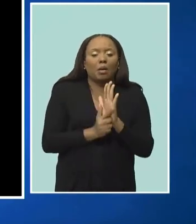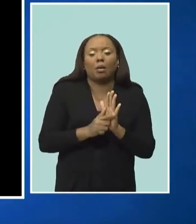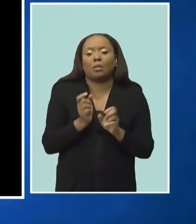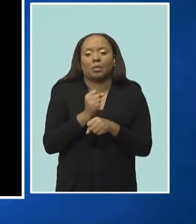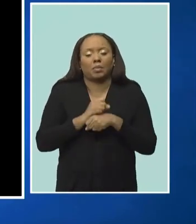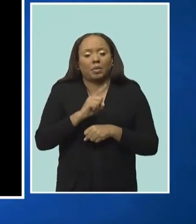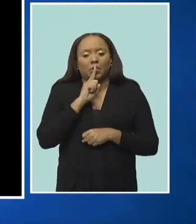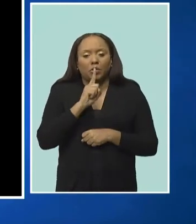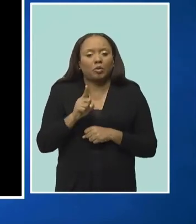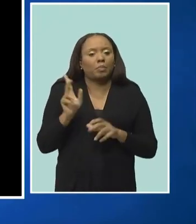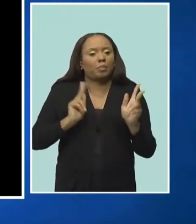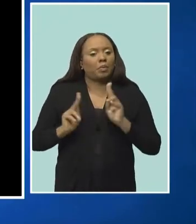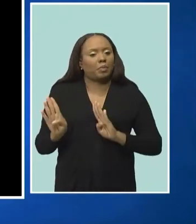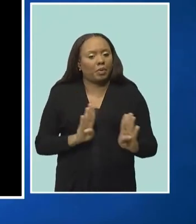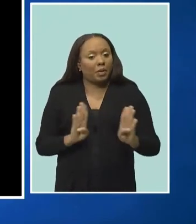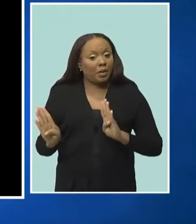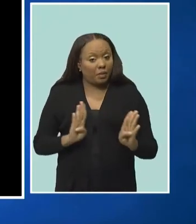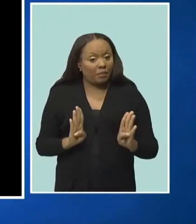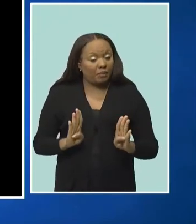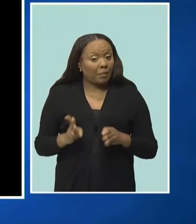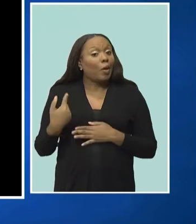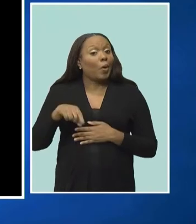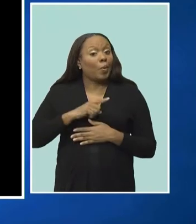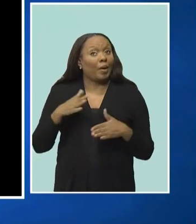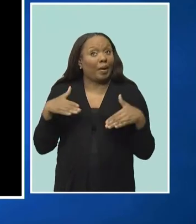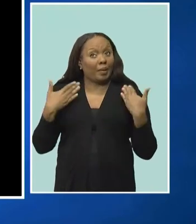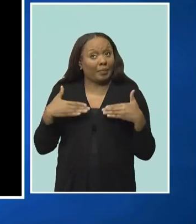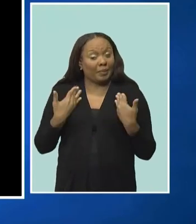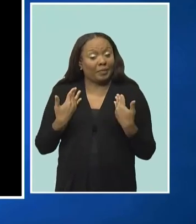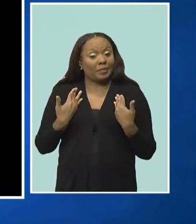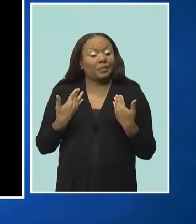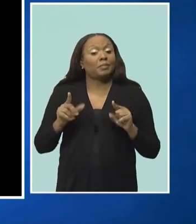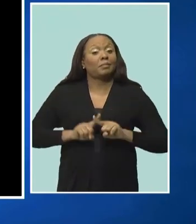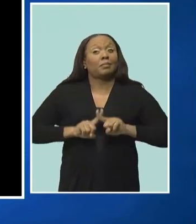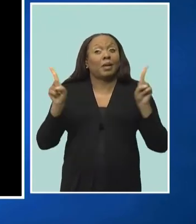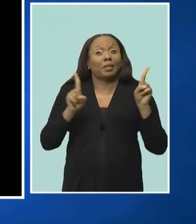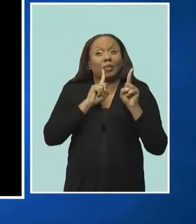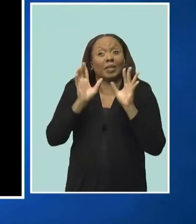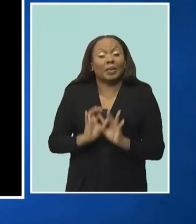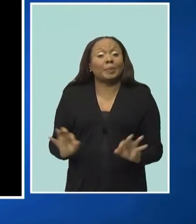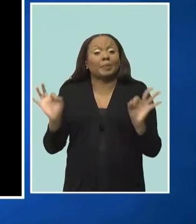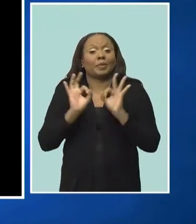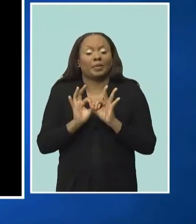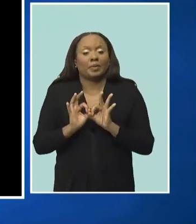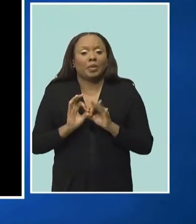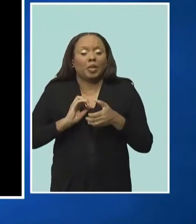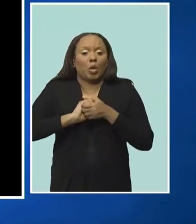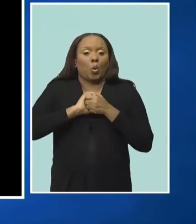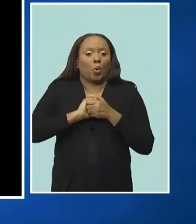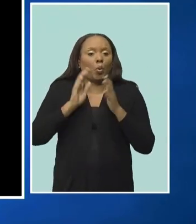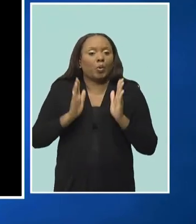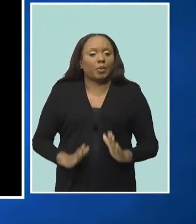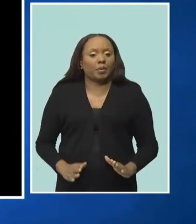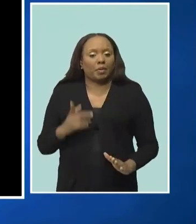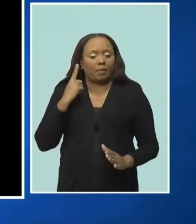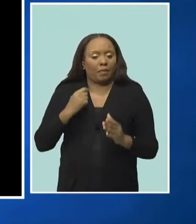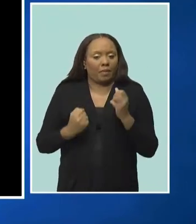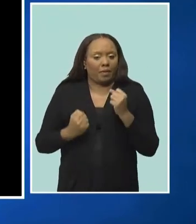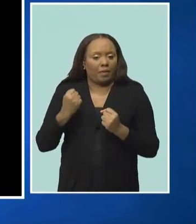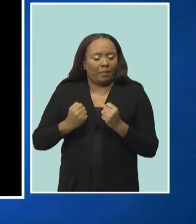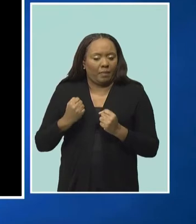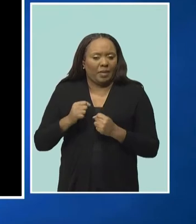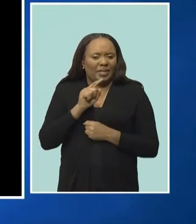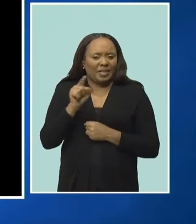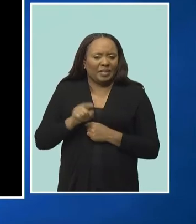are glad. But what it underscores the point that the owners of the vehicles now have to take charge of their